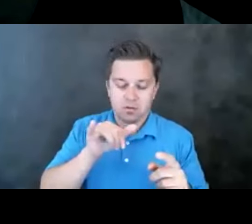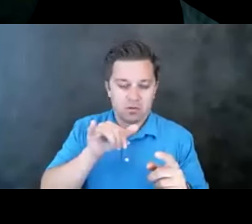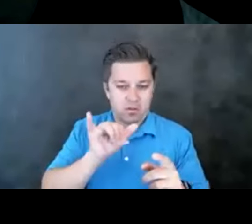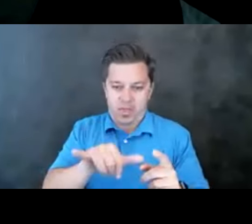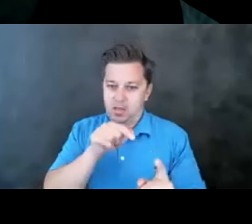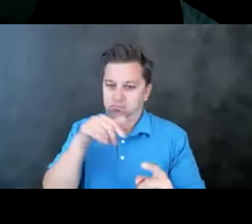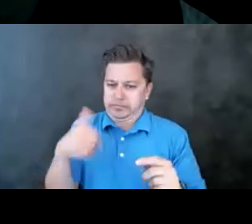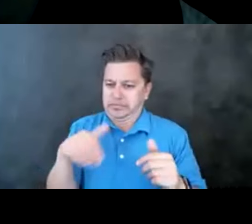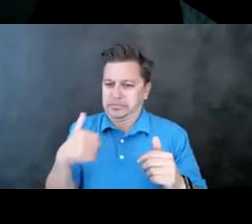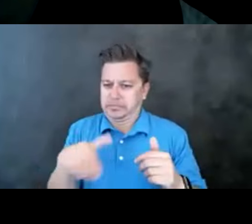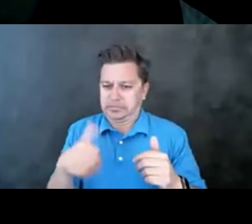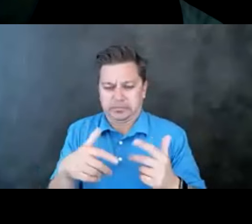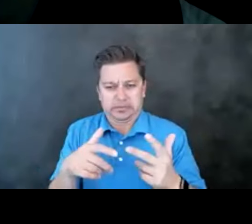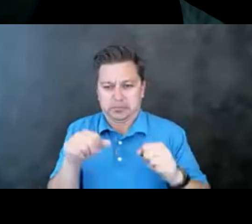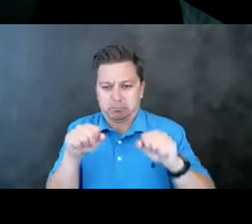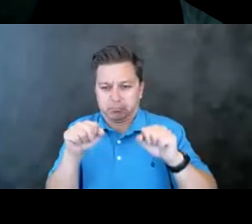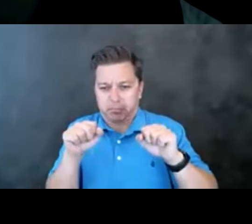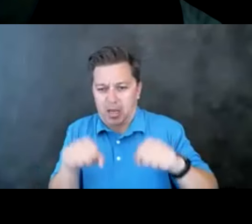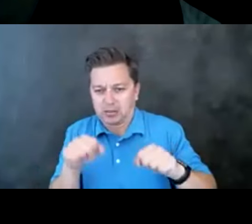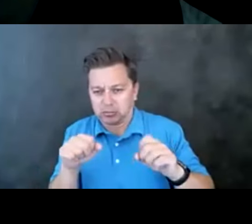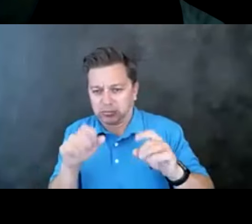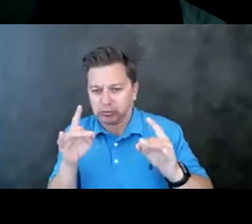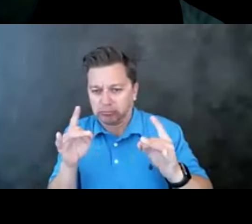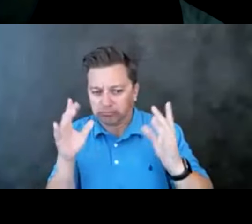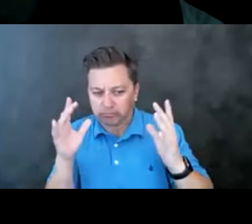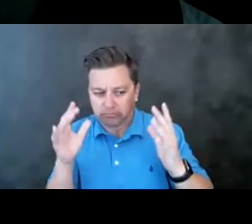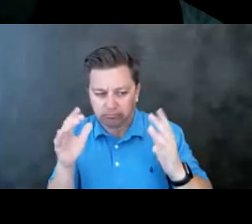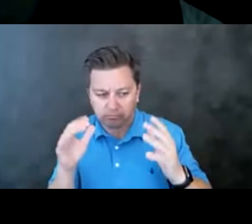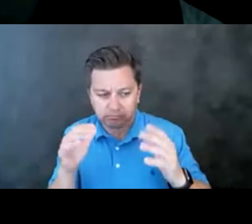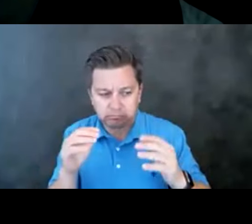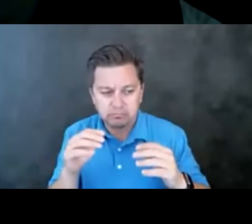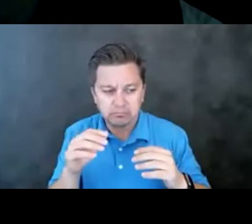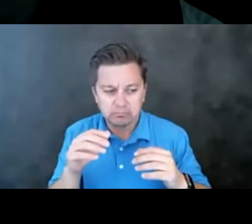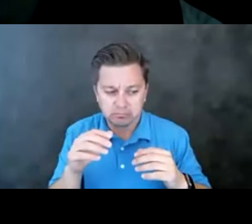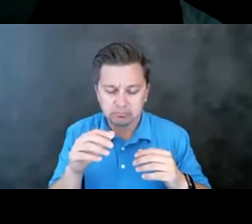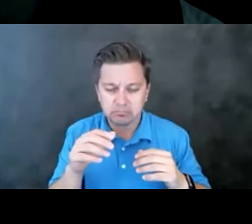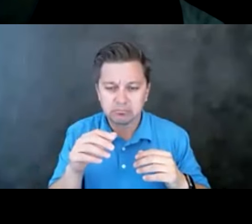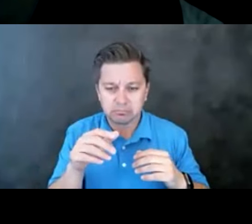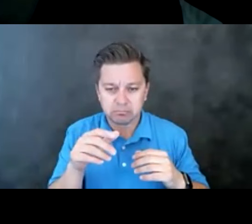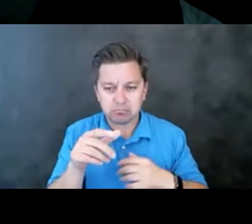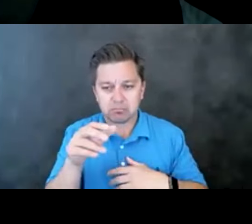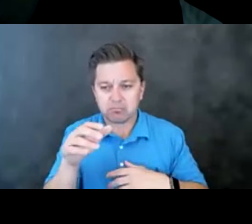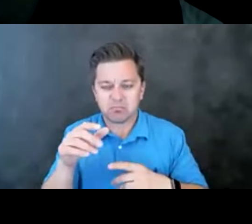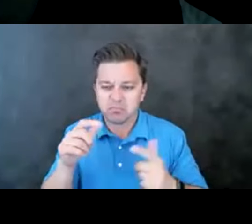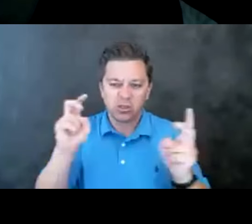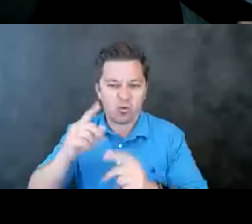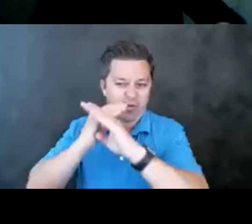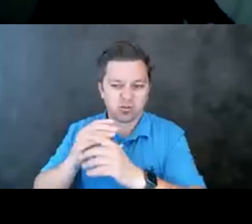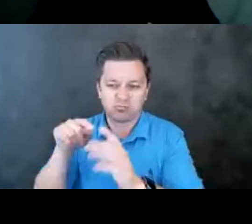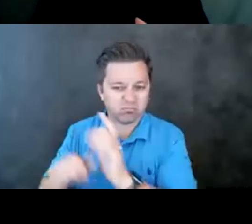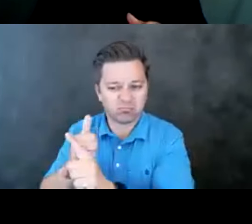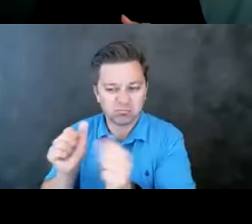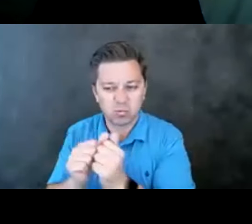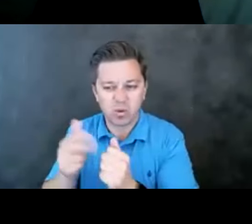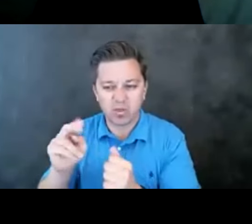huge issue when it comes to firearms and suicide prevention, especially knowing the heightened